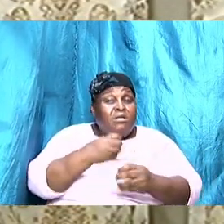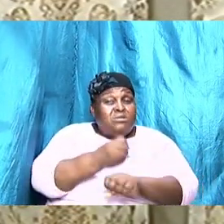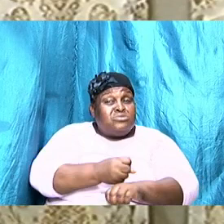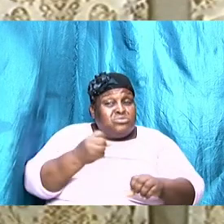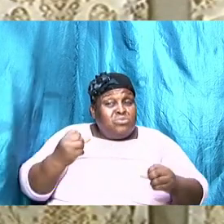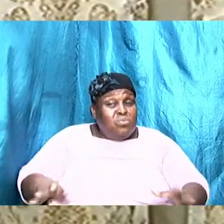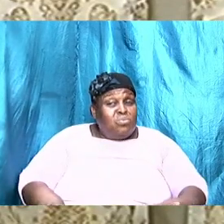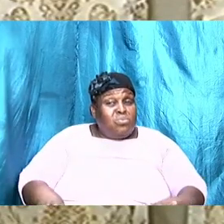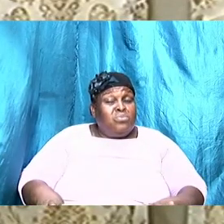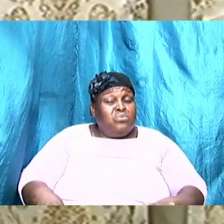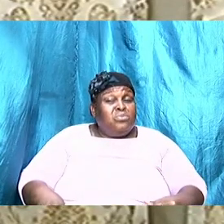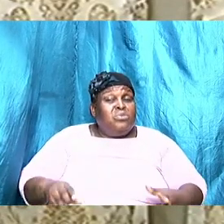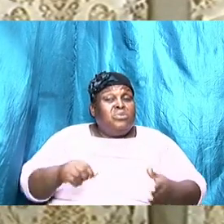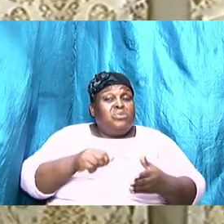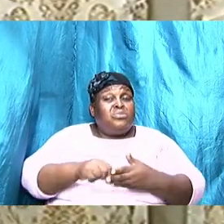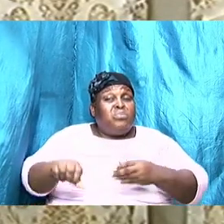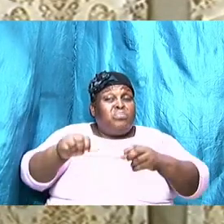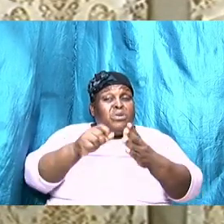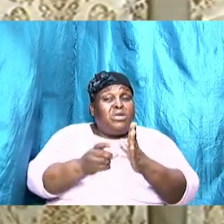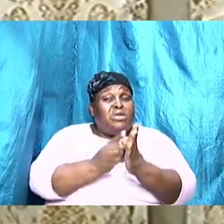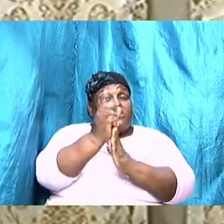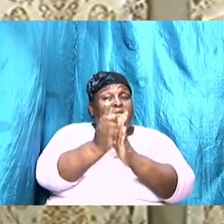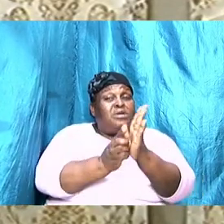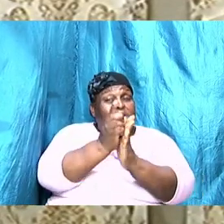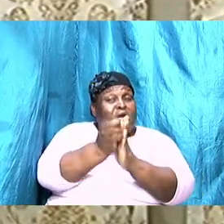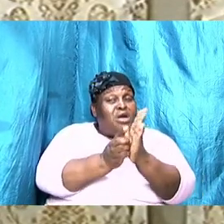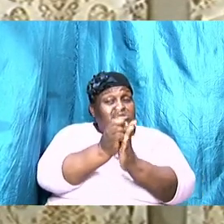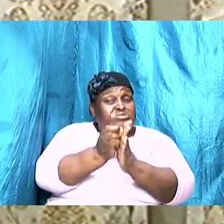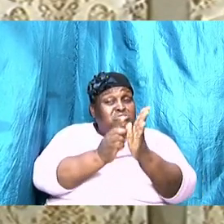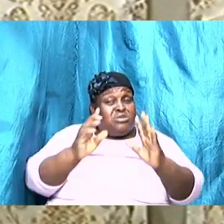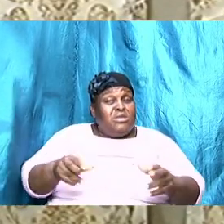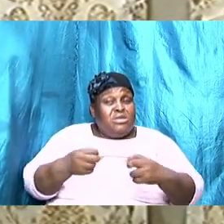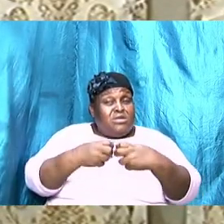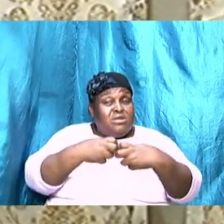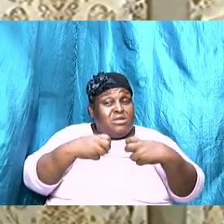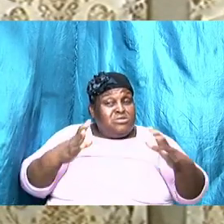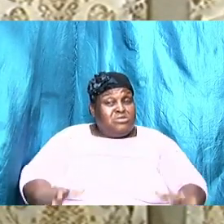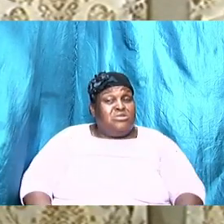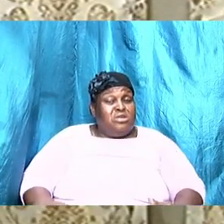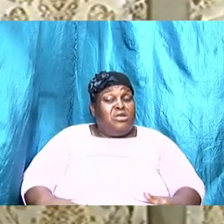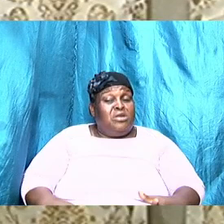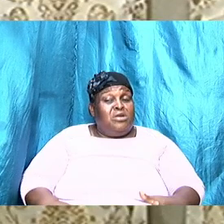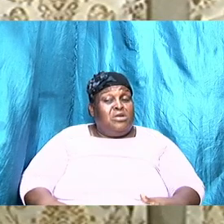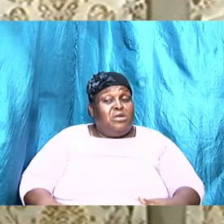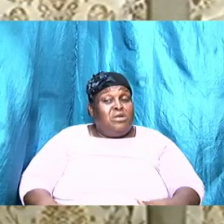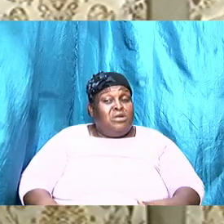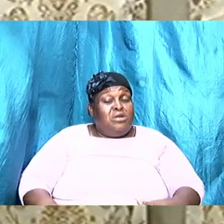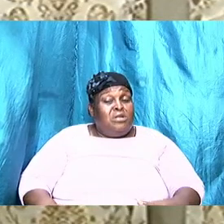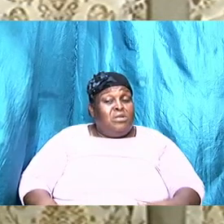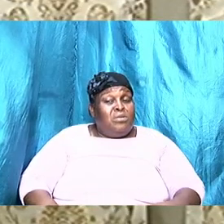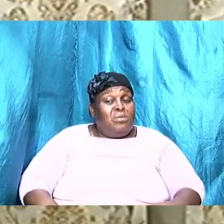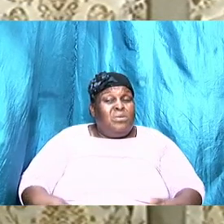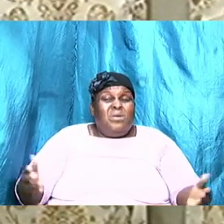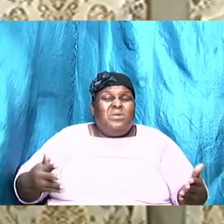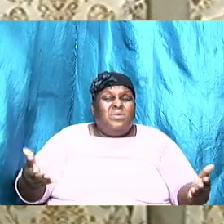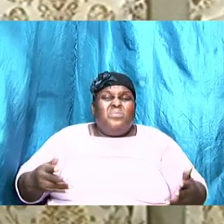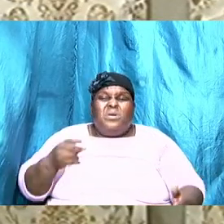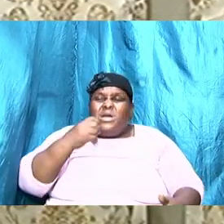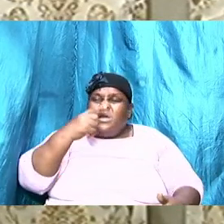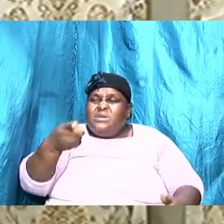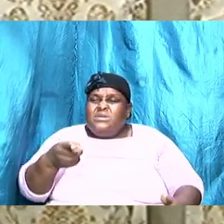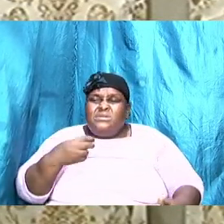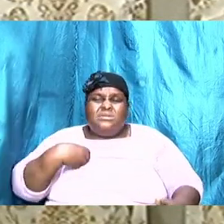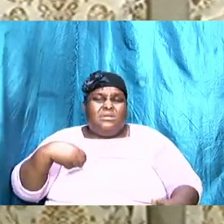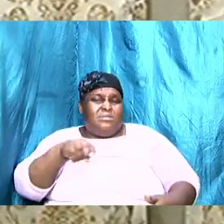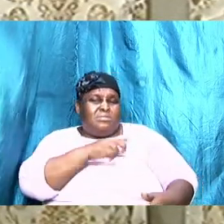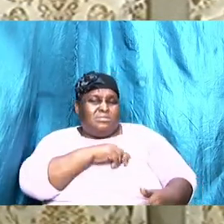architect to pay the engineer the this that and you are going to put it all together what does that tell us brothers